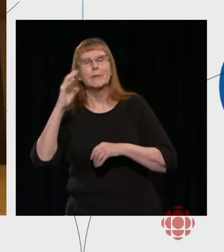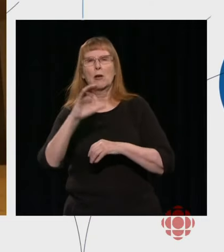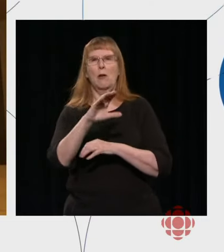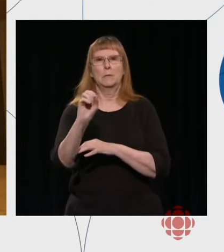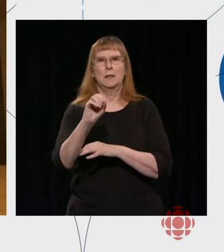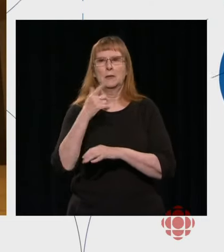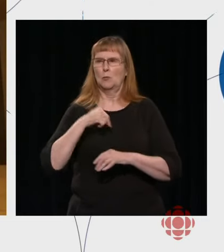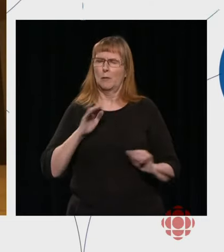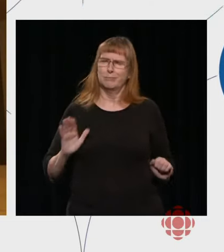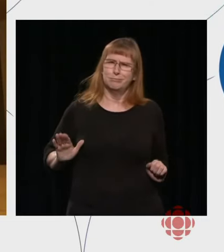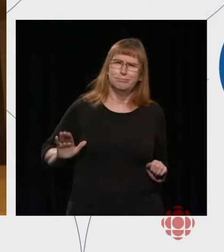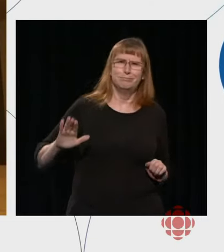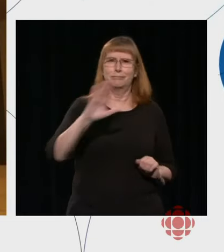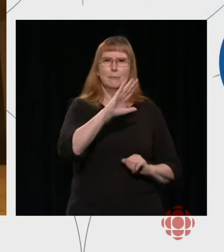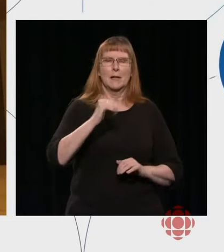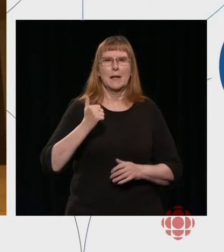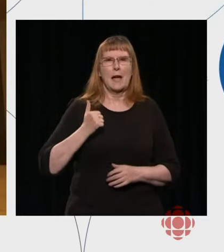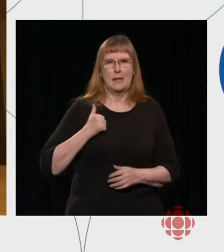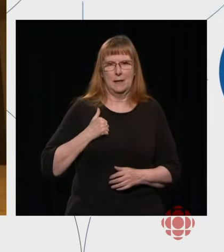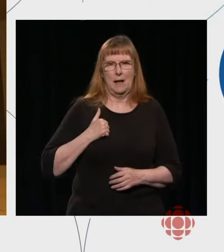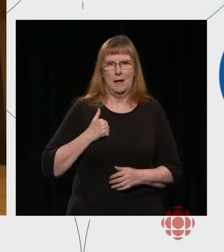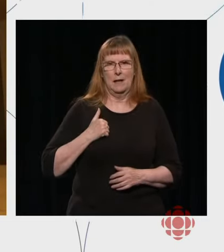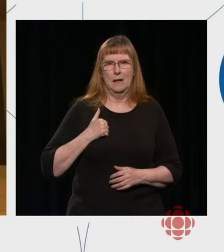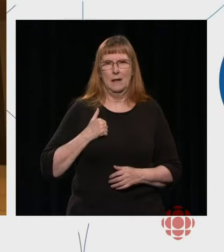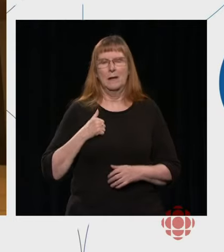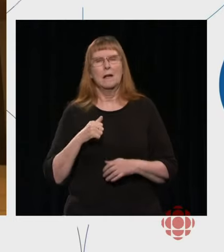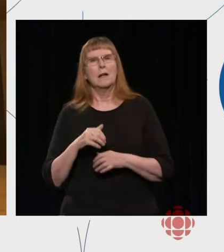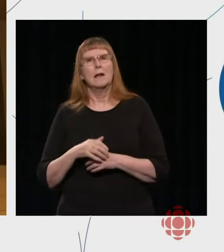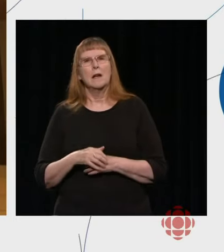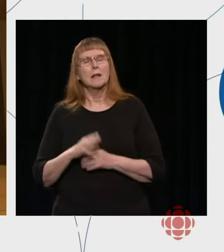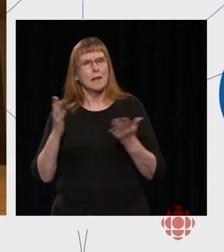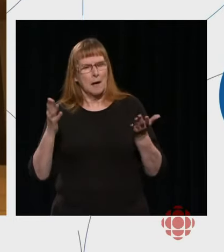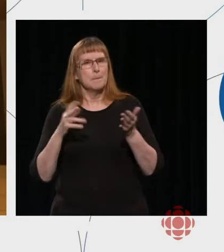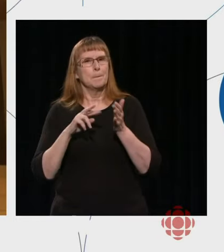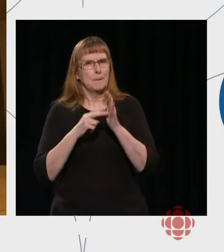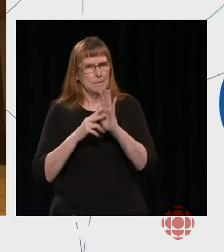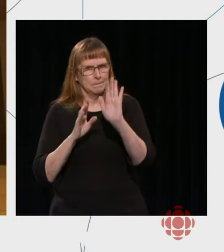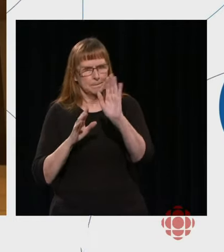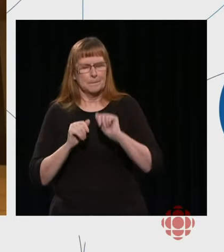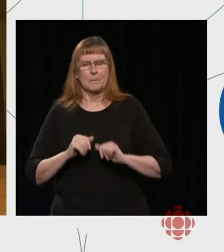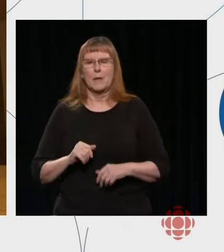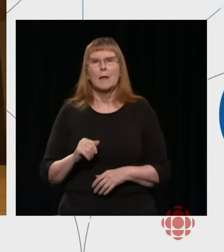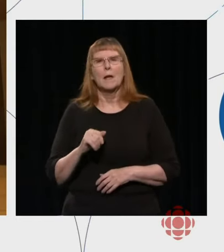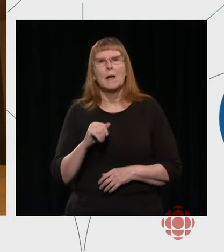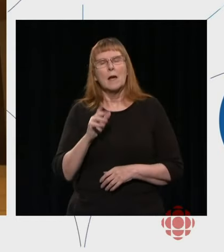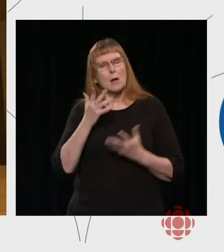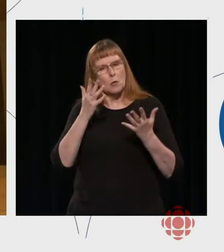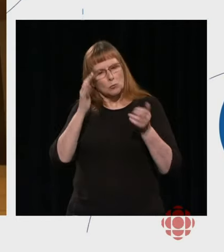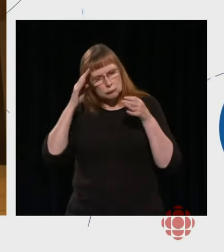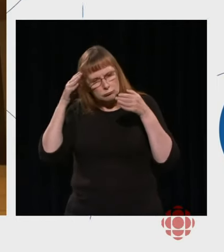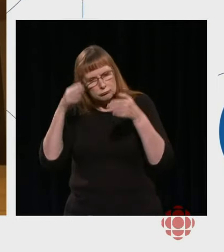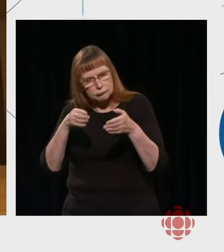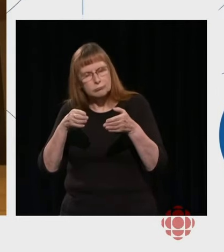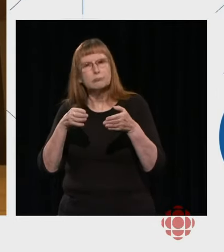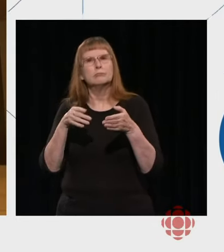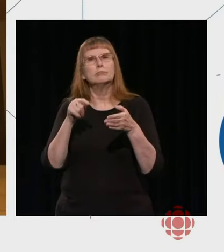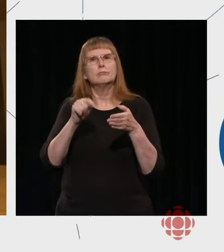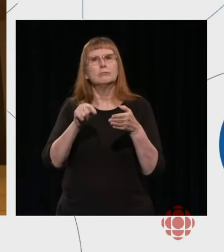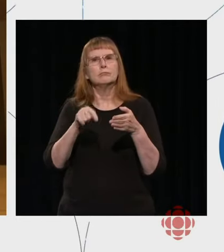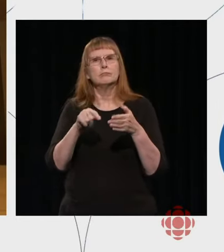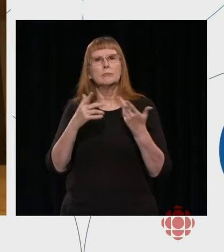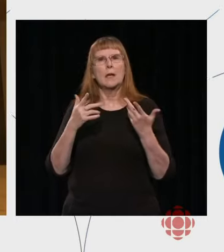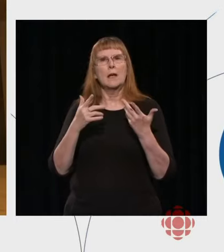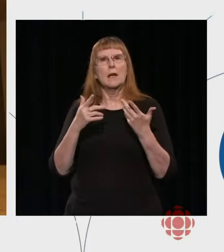Now, what I mean by that, one of the points that we selected to focus on is to increase